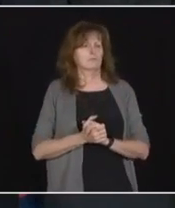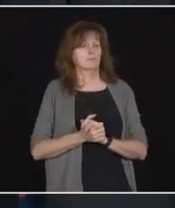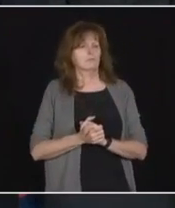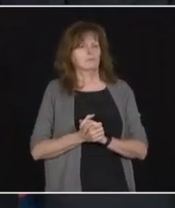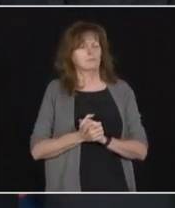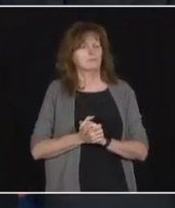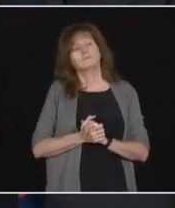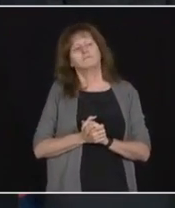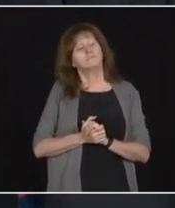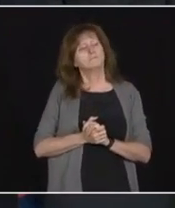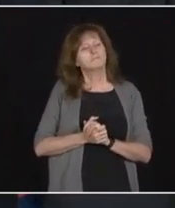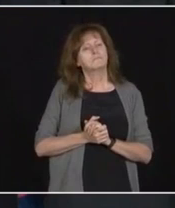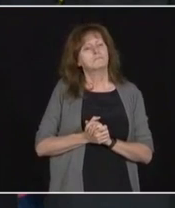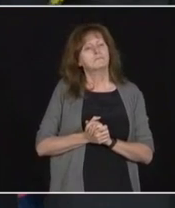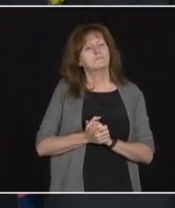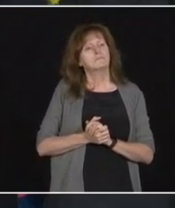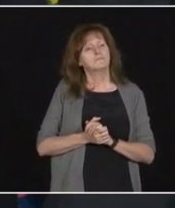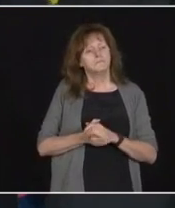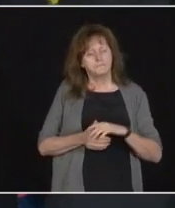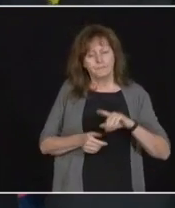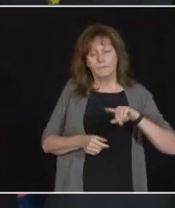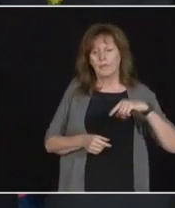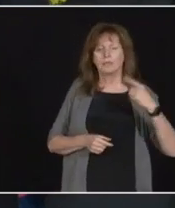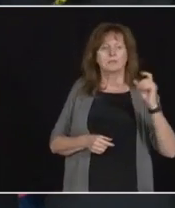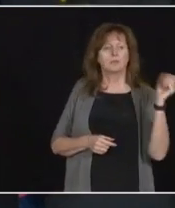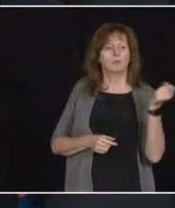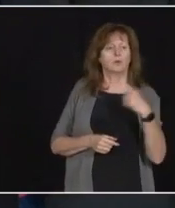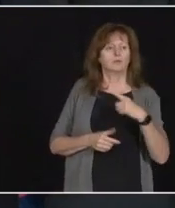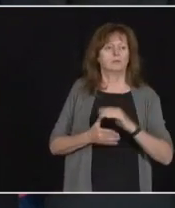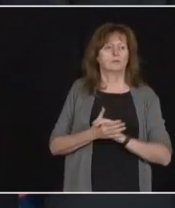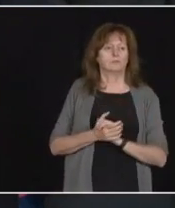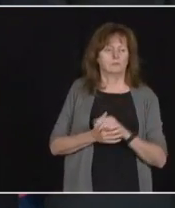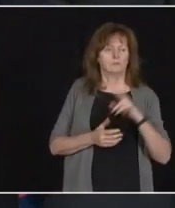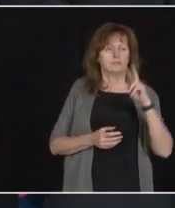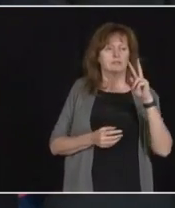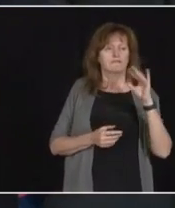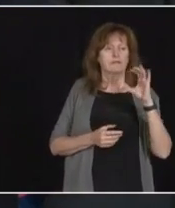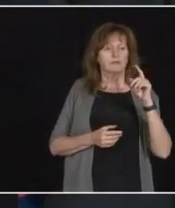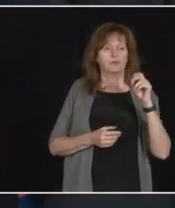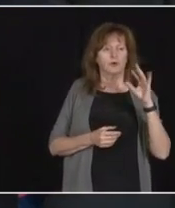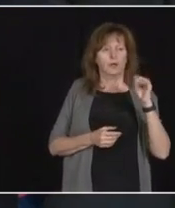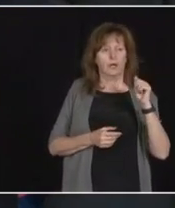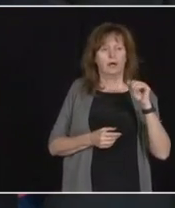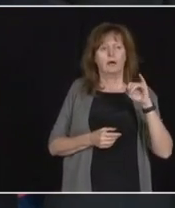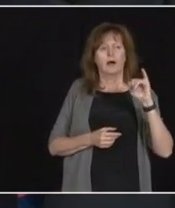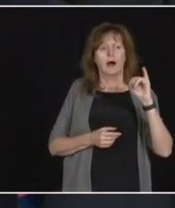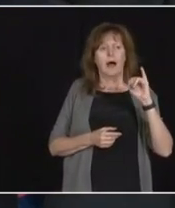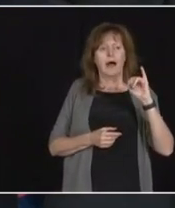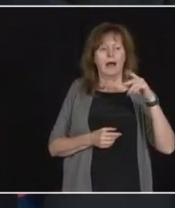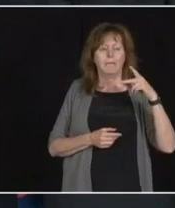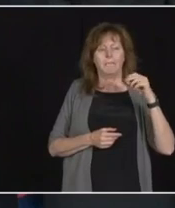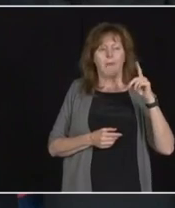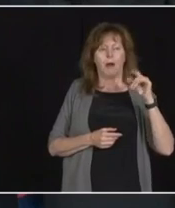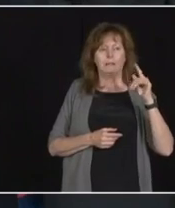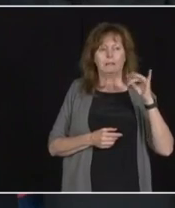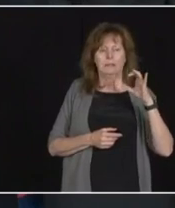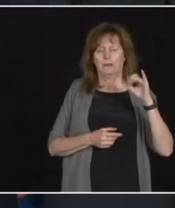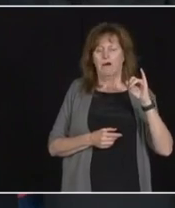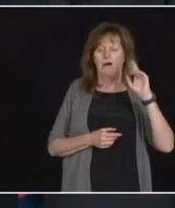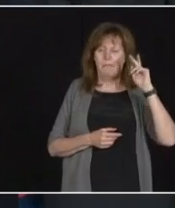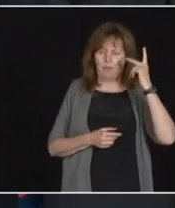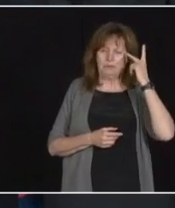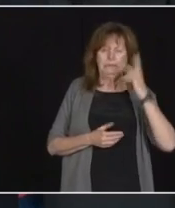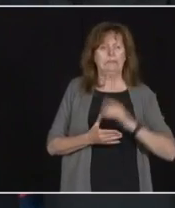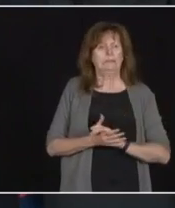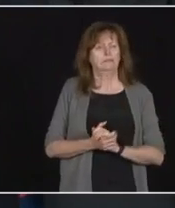Next question comes from Victoria Gibson from iPolitics. Please go ahead. Hi, Victoria. Thanks for taking my question